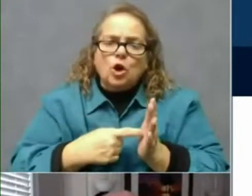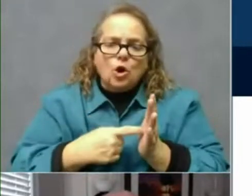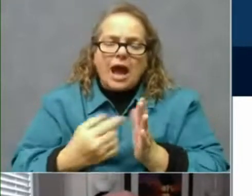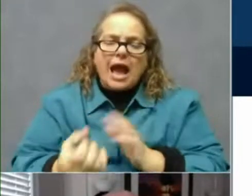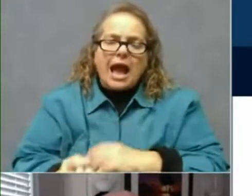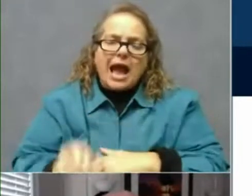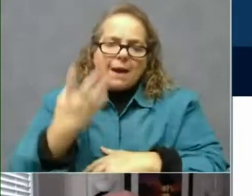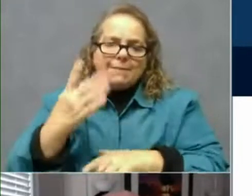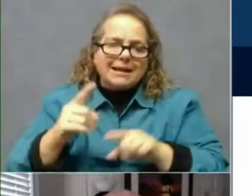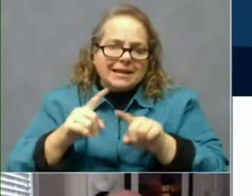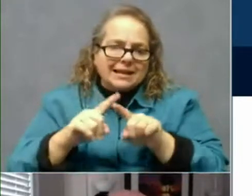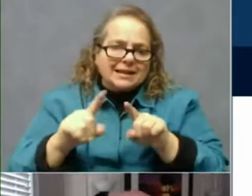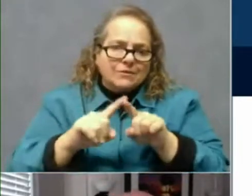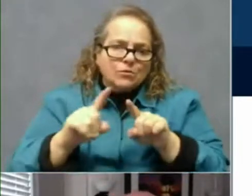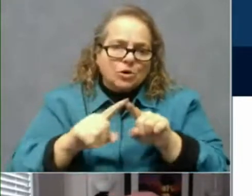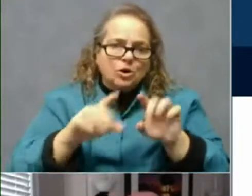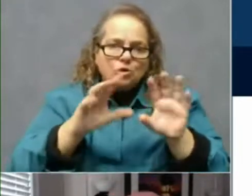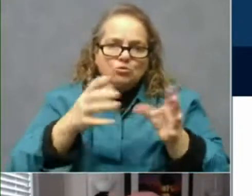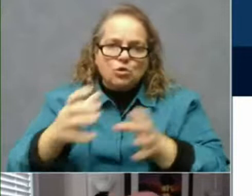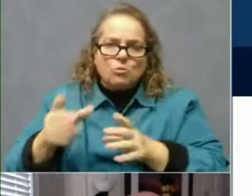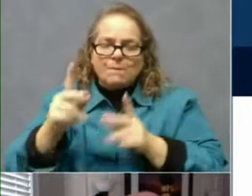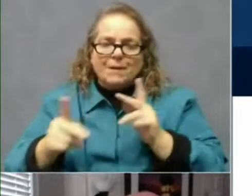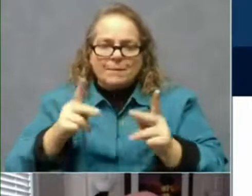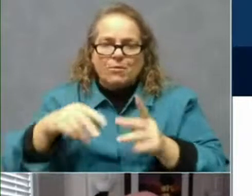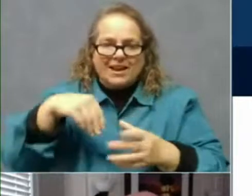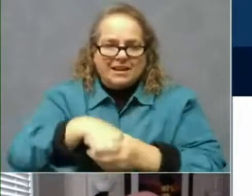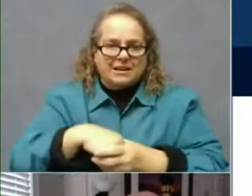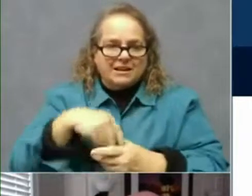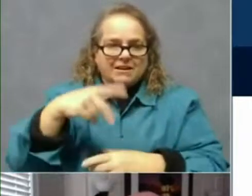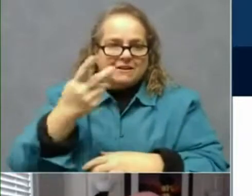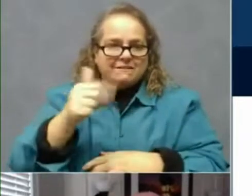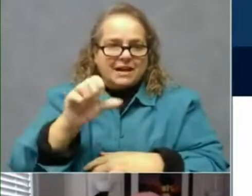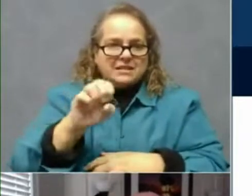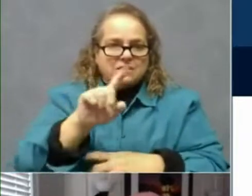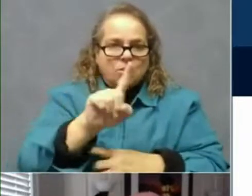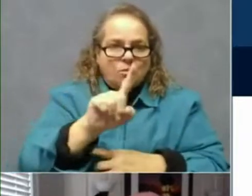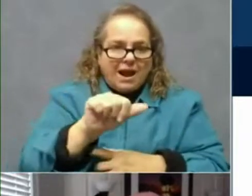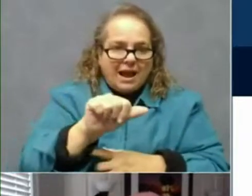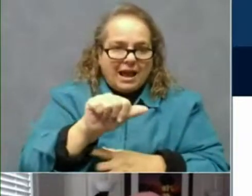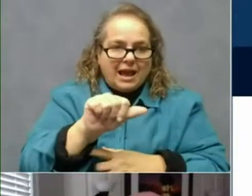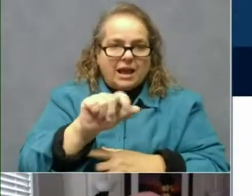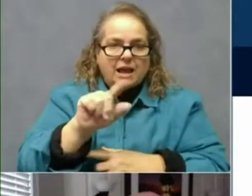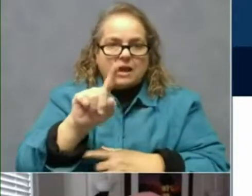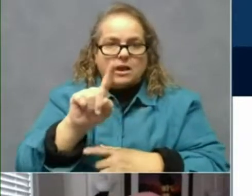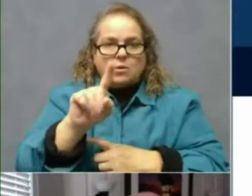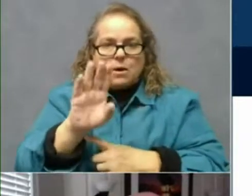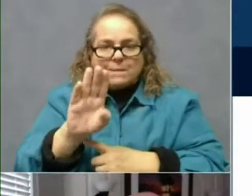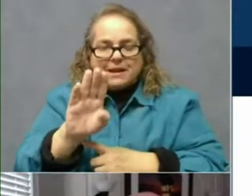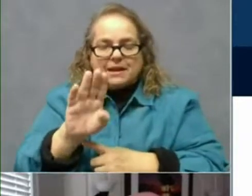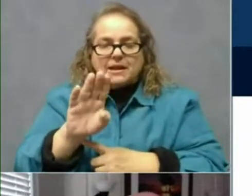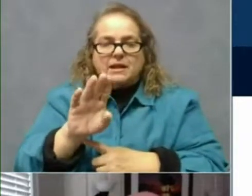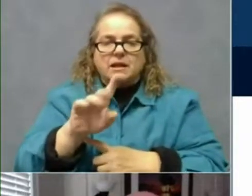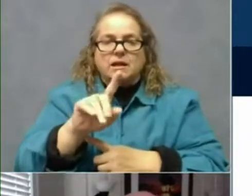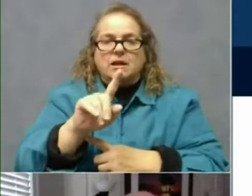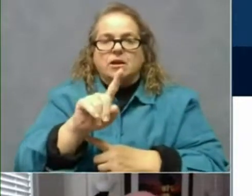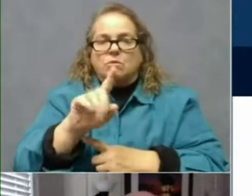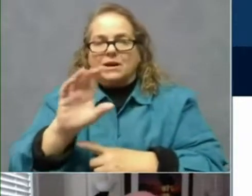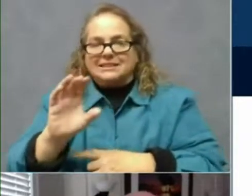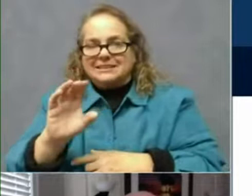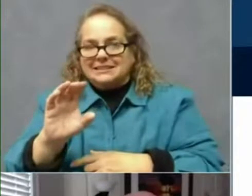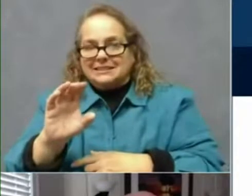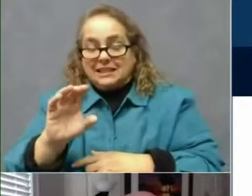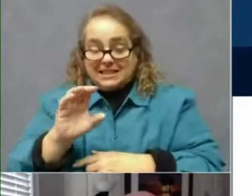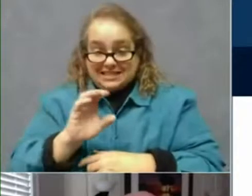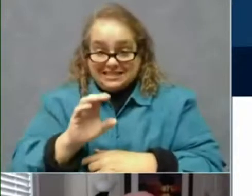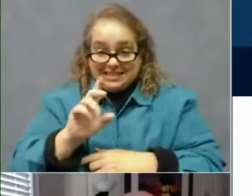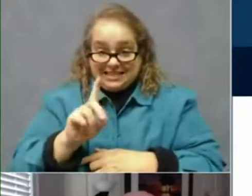included in phase 1A, 1B, and 1C. CDC defined in